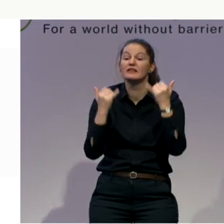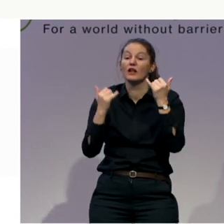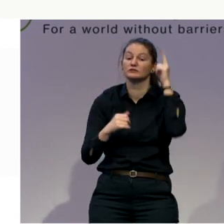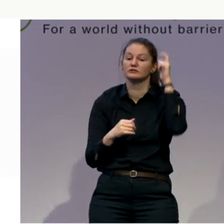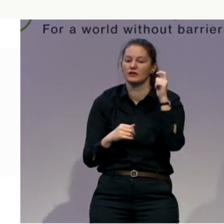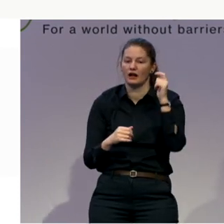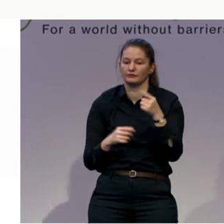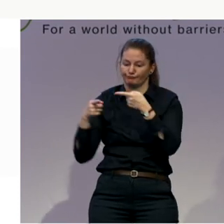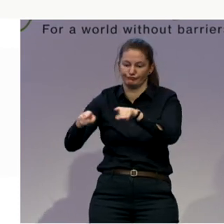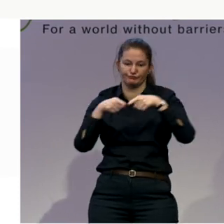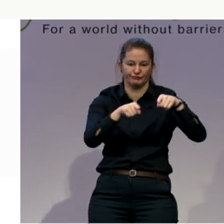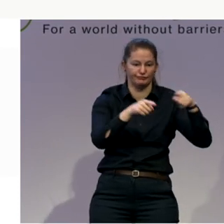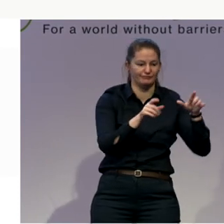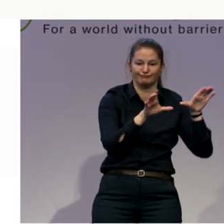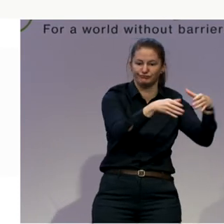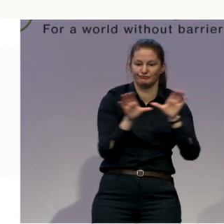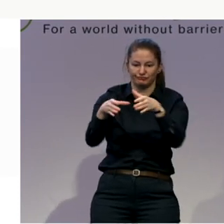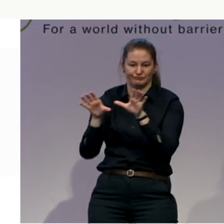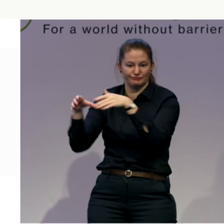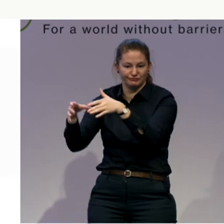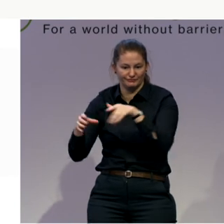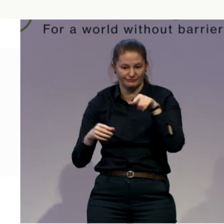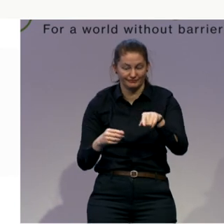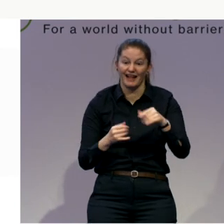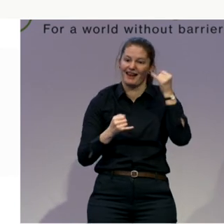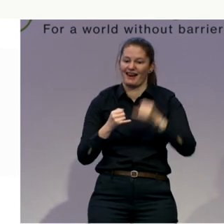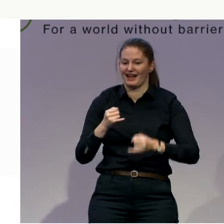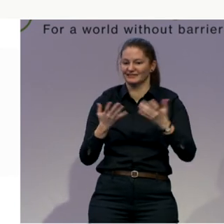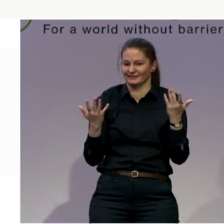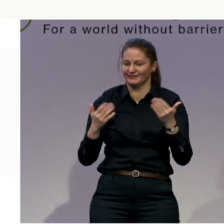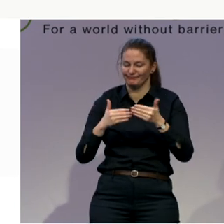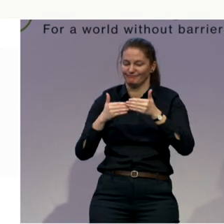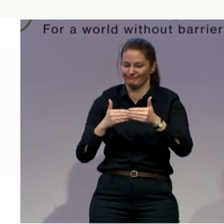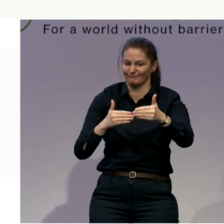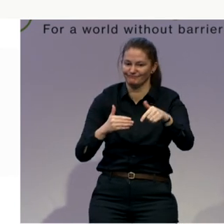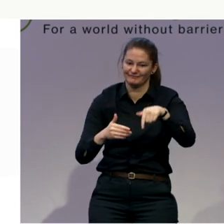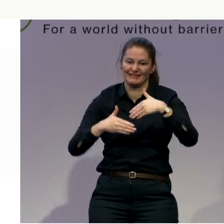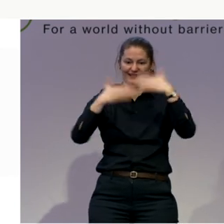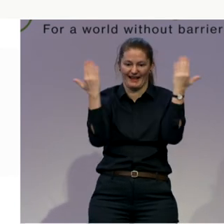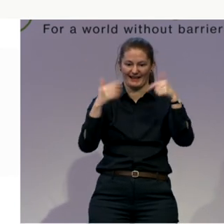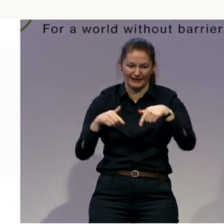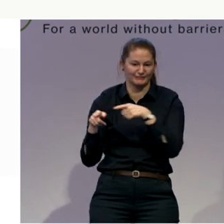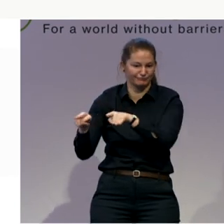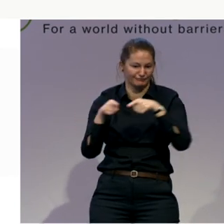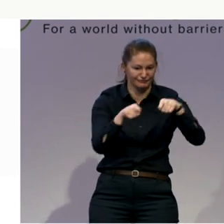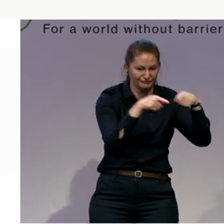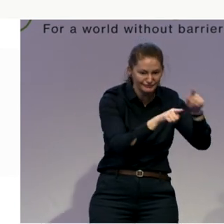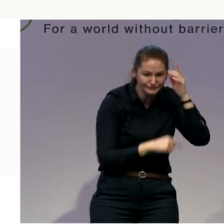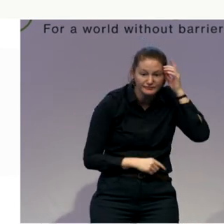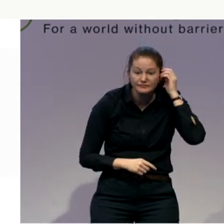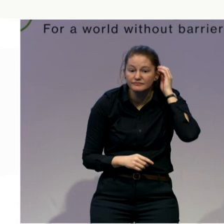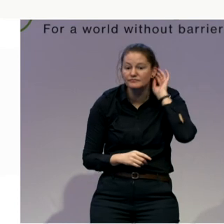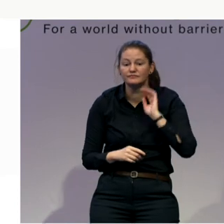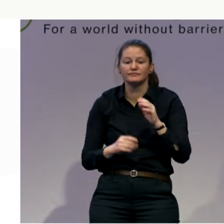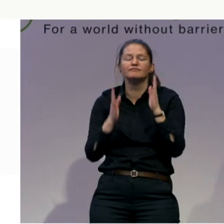conference. So before we do, I want to ask you a few things. Number one, I want to make sure all of you have your lunch vouchers. As you know,